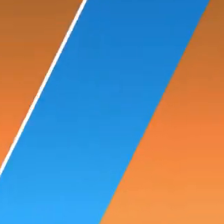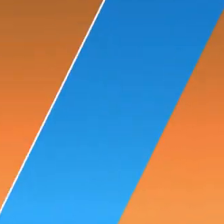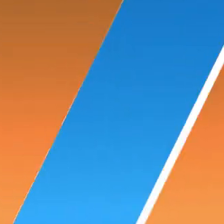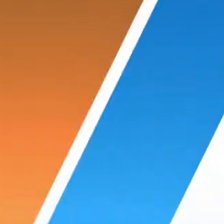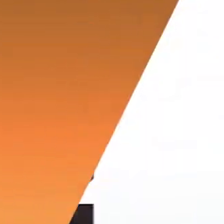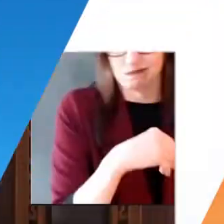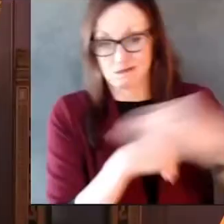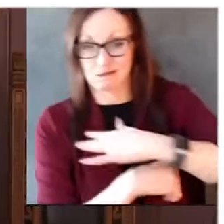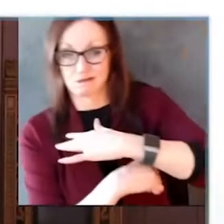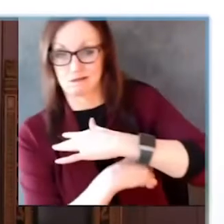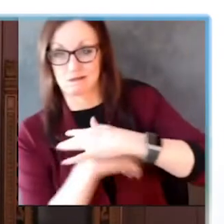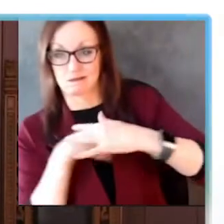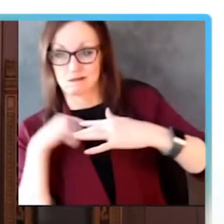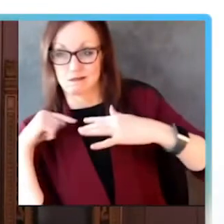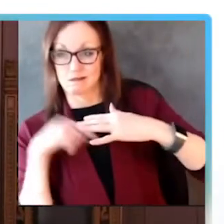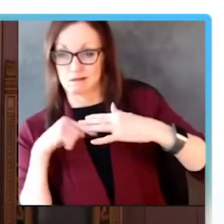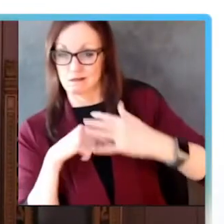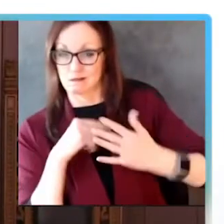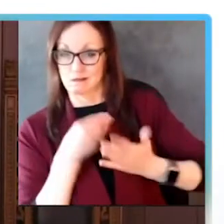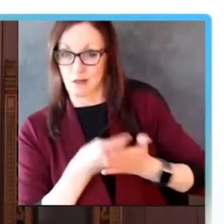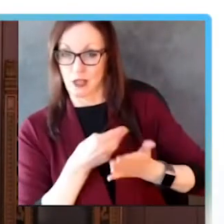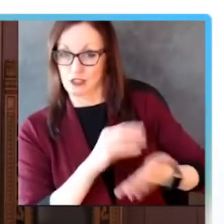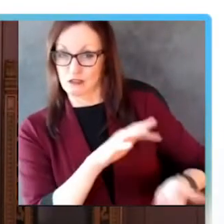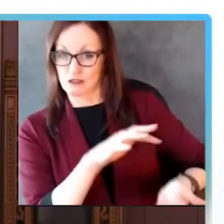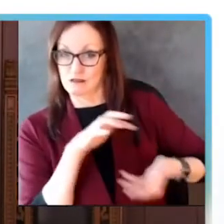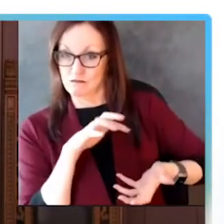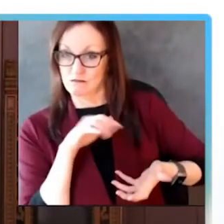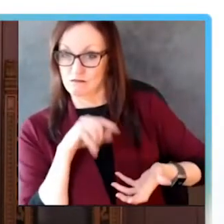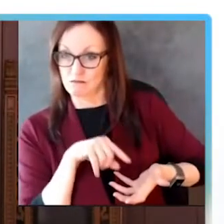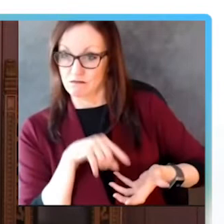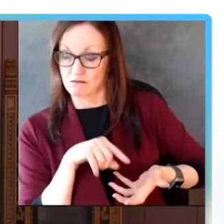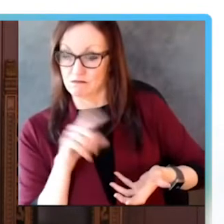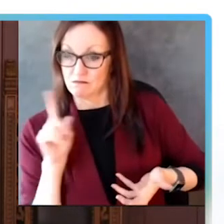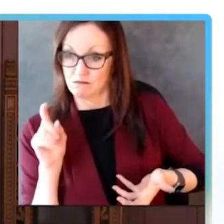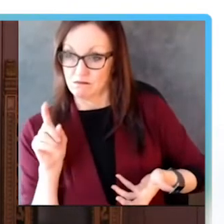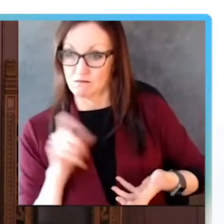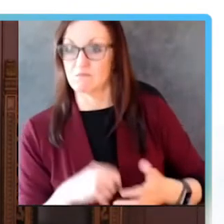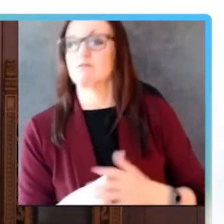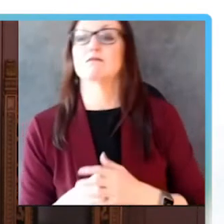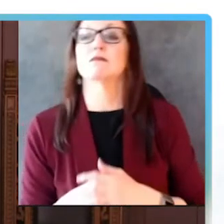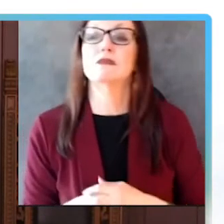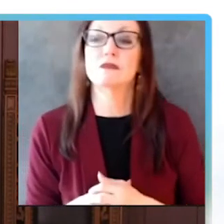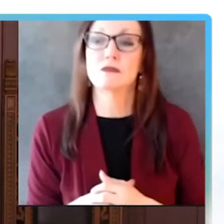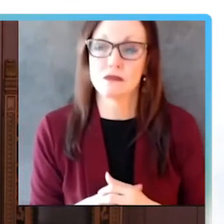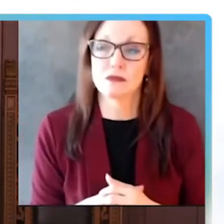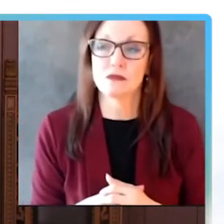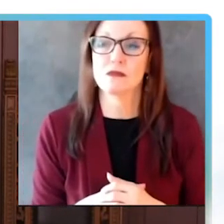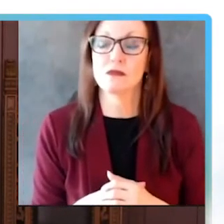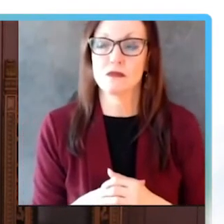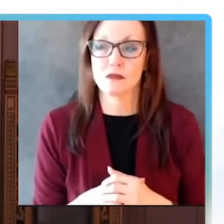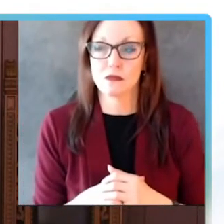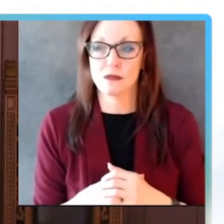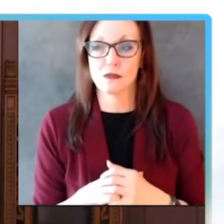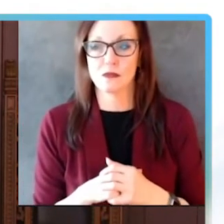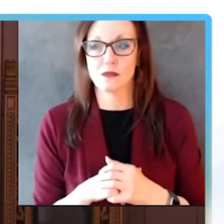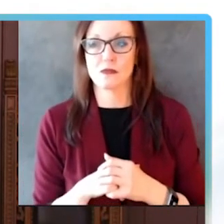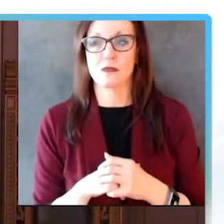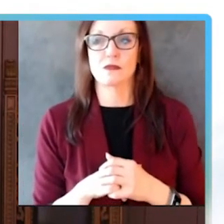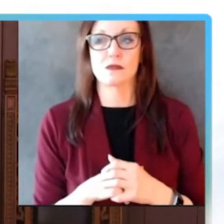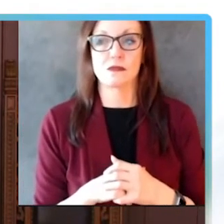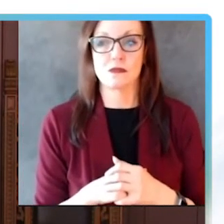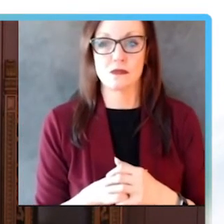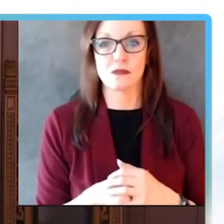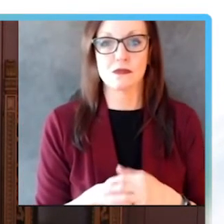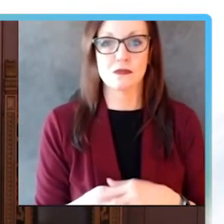No movement yet. We know the Treasury Department has received our request and that is a really important piece of